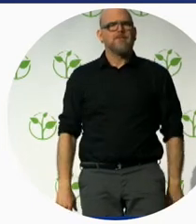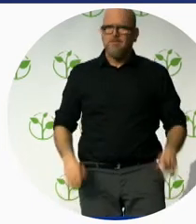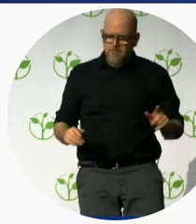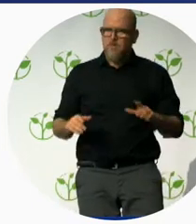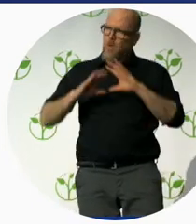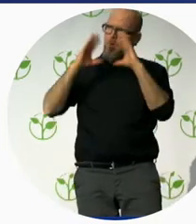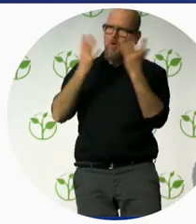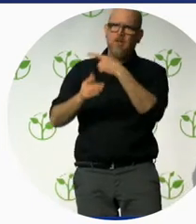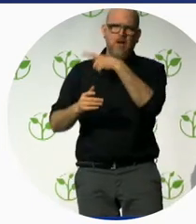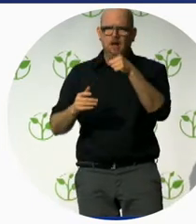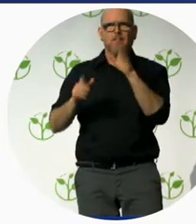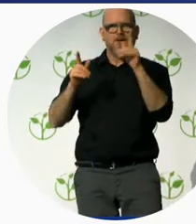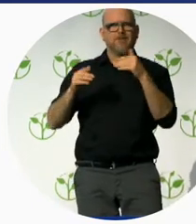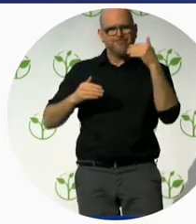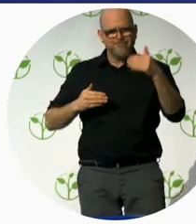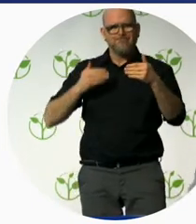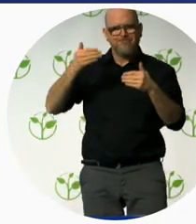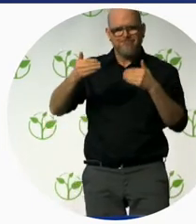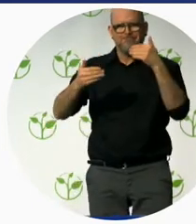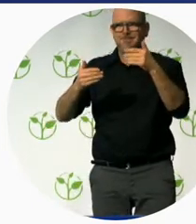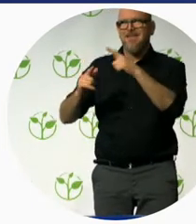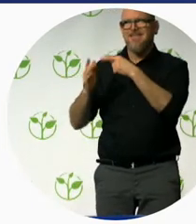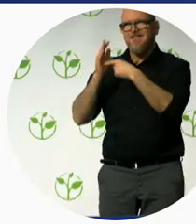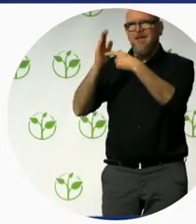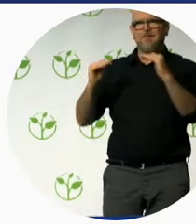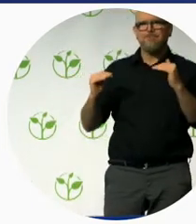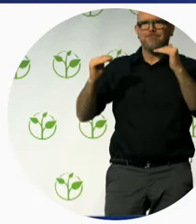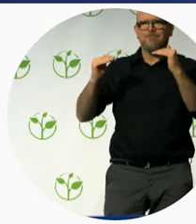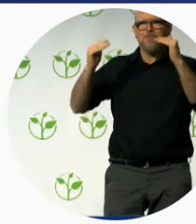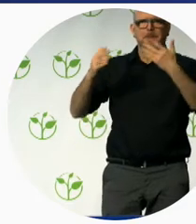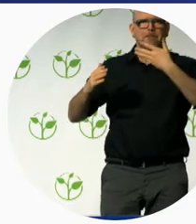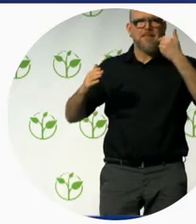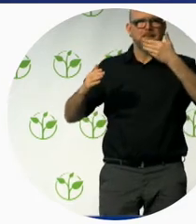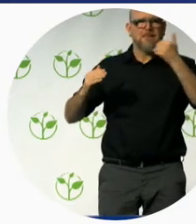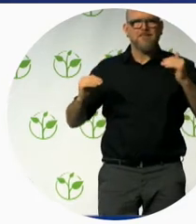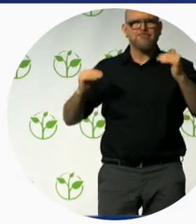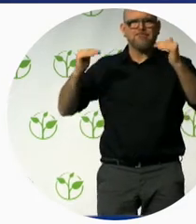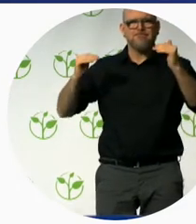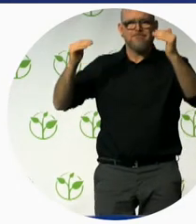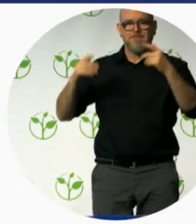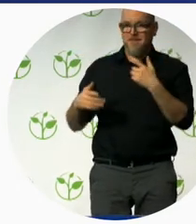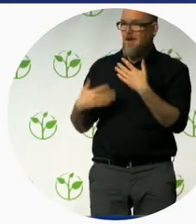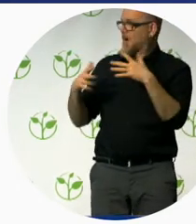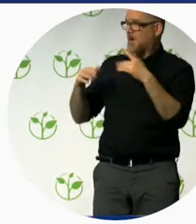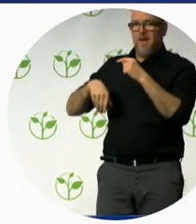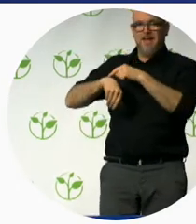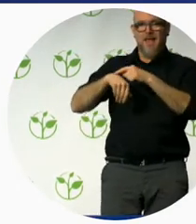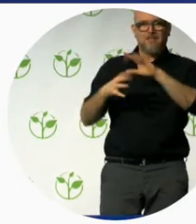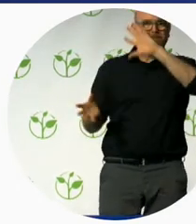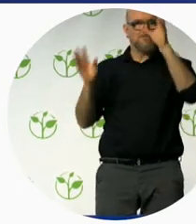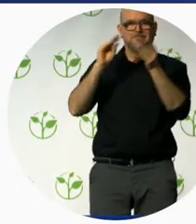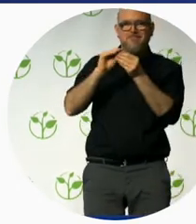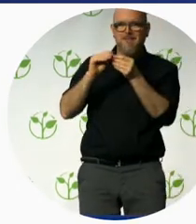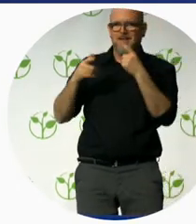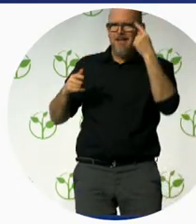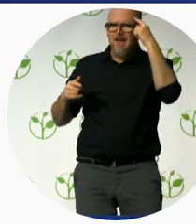the more developed and the least developed now we're almost finished we have one more speaker it's alessandro dalapieta